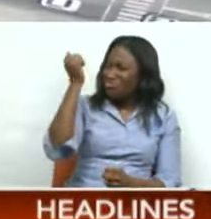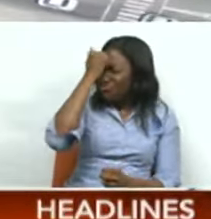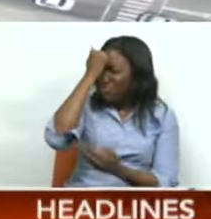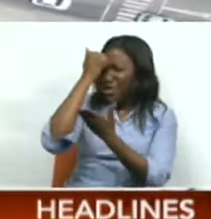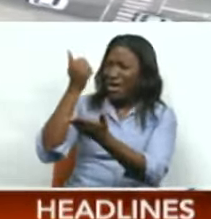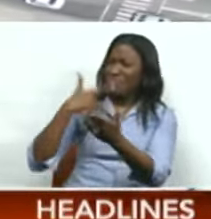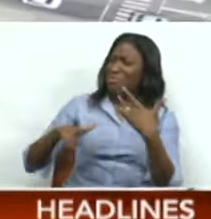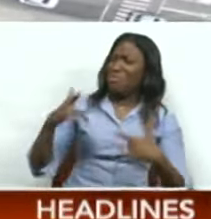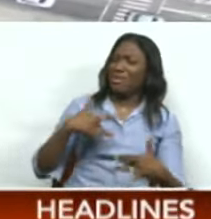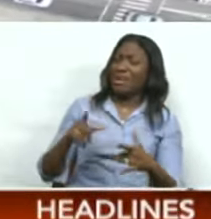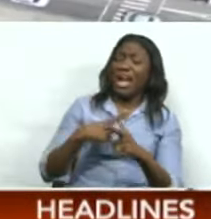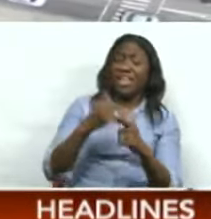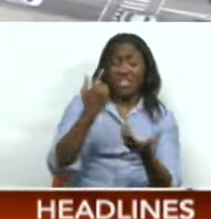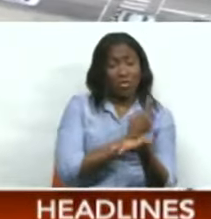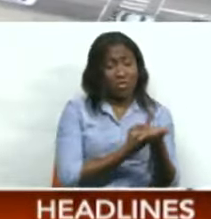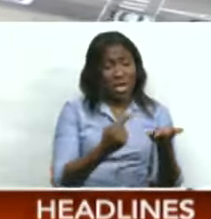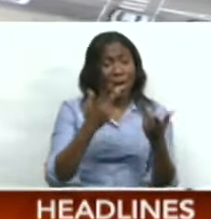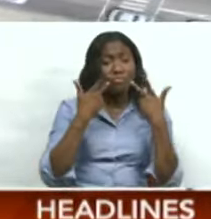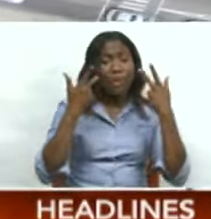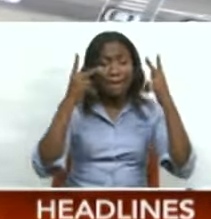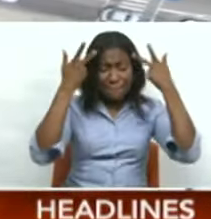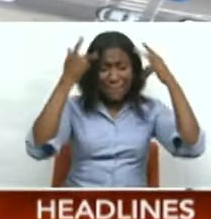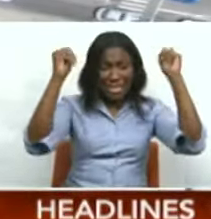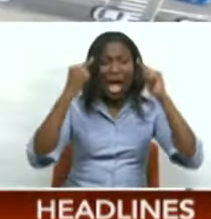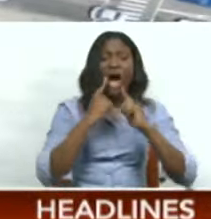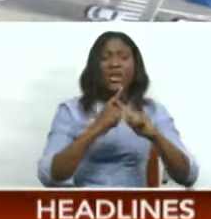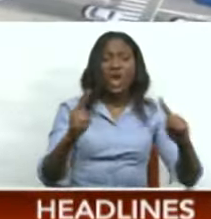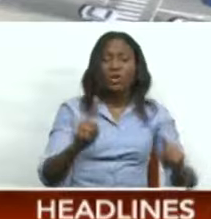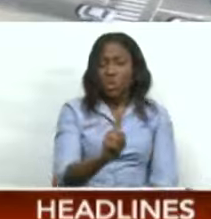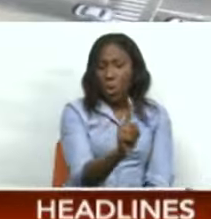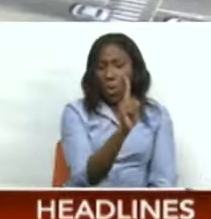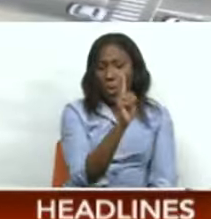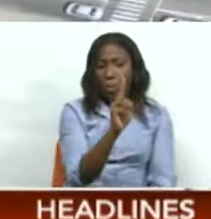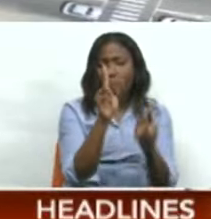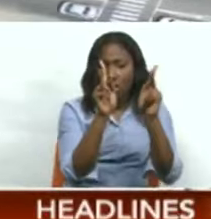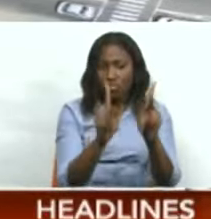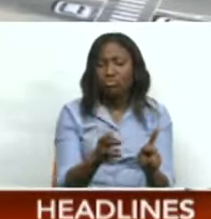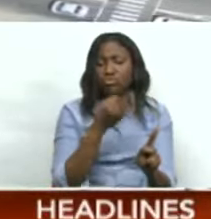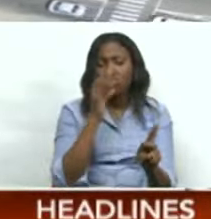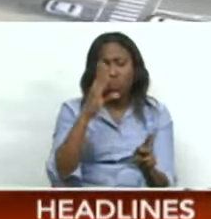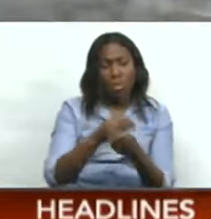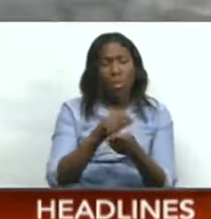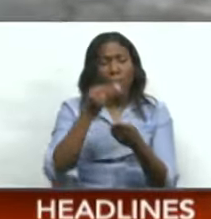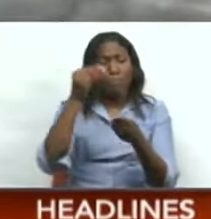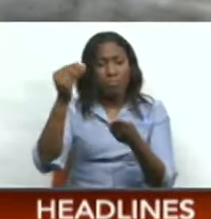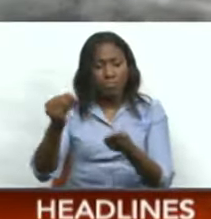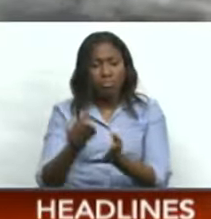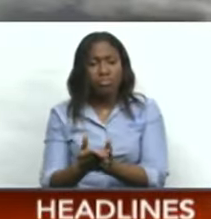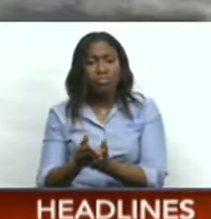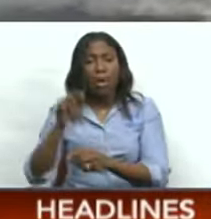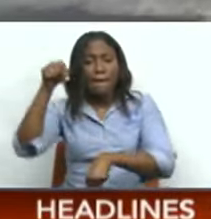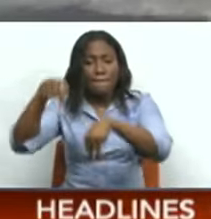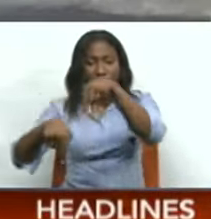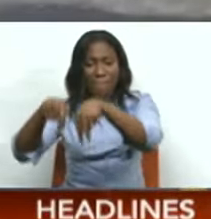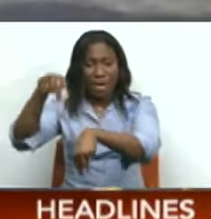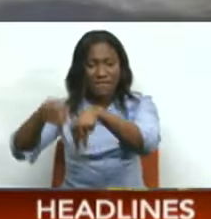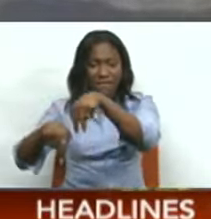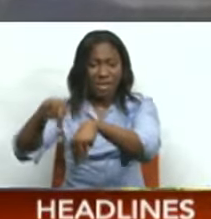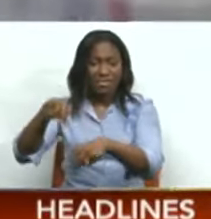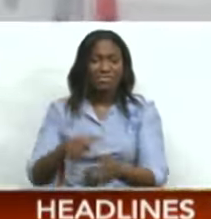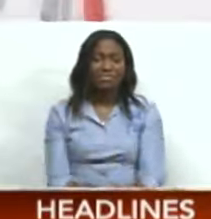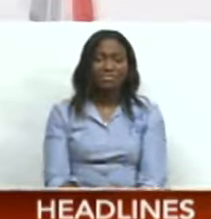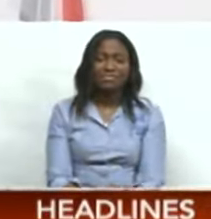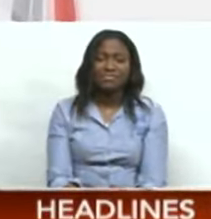Then, earlier this week, the Prime Minister announced that at least one potential buyer has expressed interest in the Poynter Pair refinery.